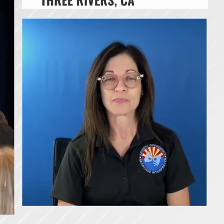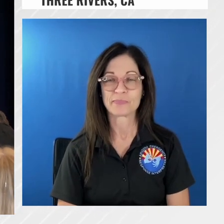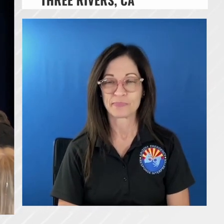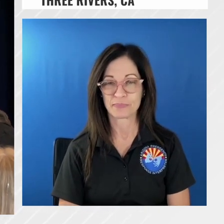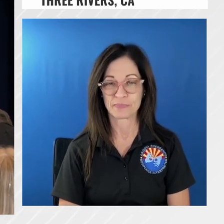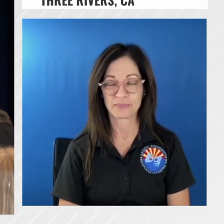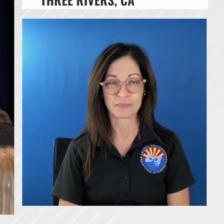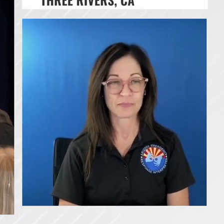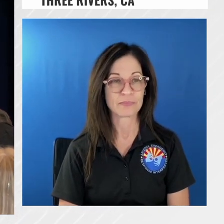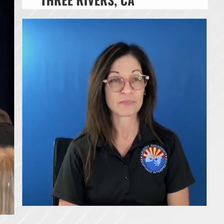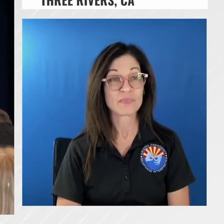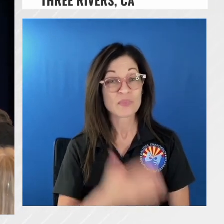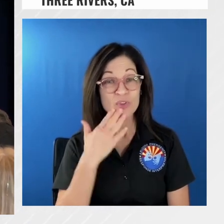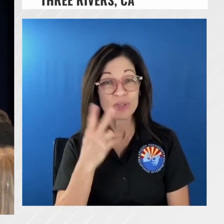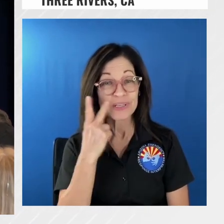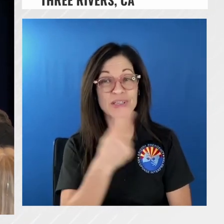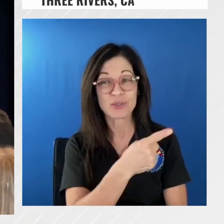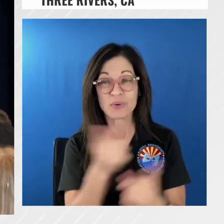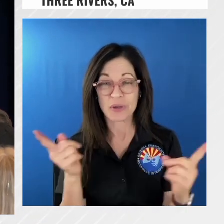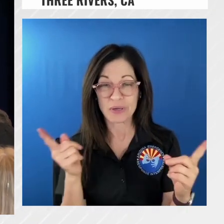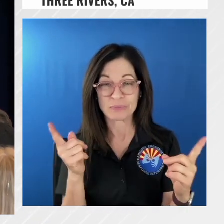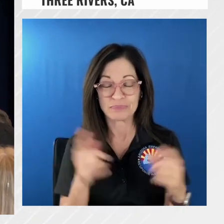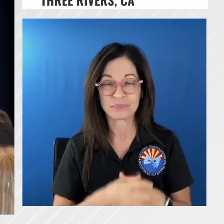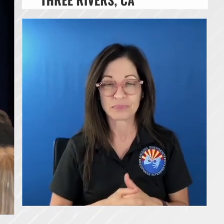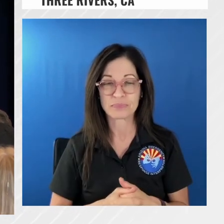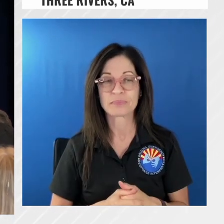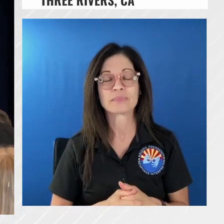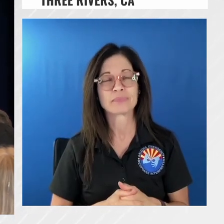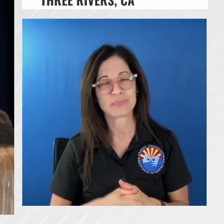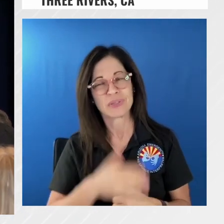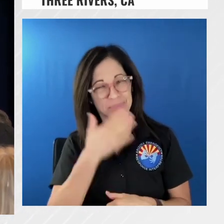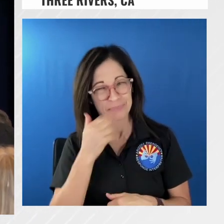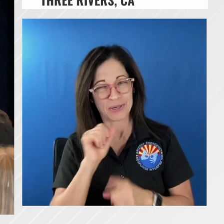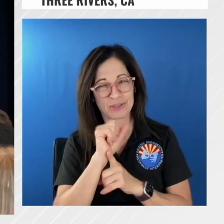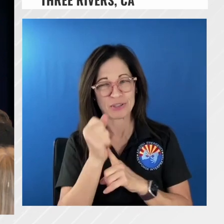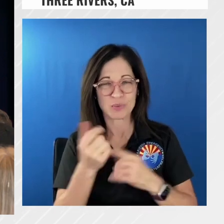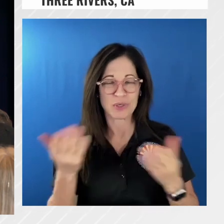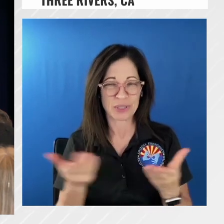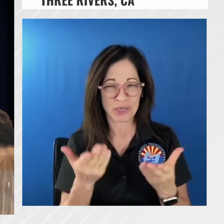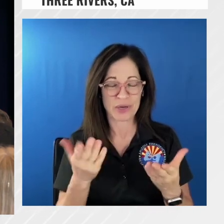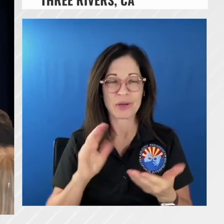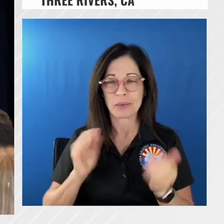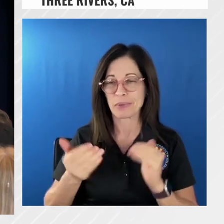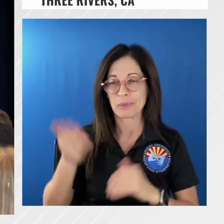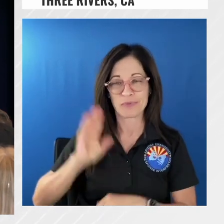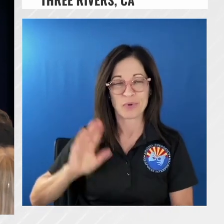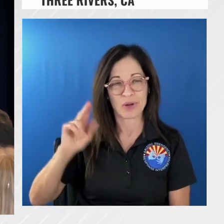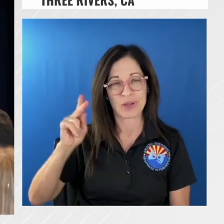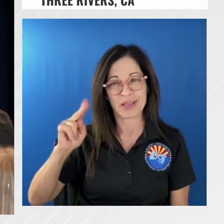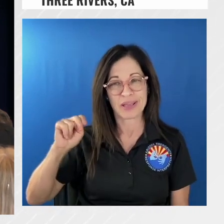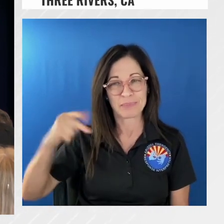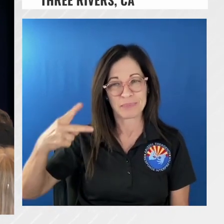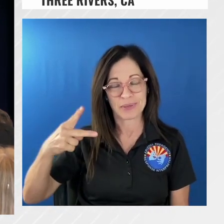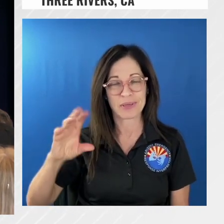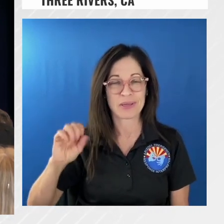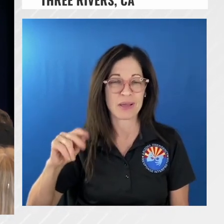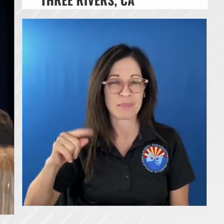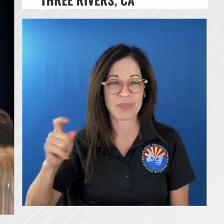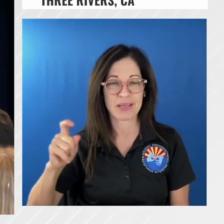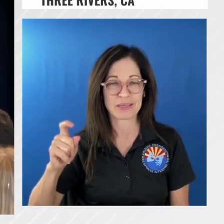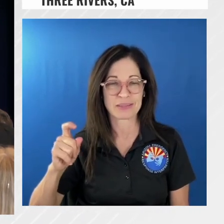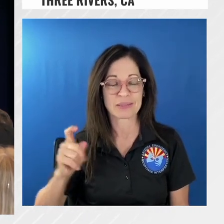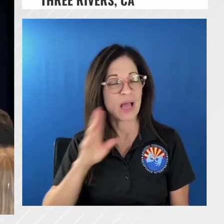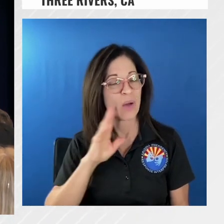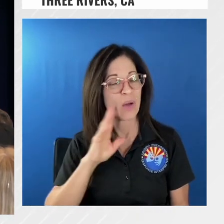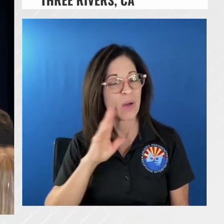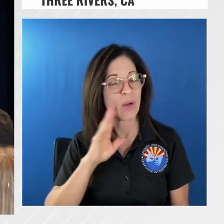it's good to see everyone um a lot better conditions than we were here with the last with kmp complex um and i'm going to be very very brief and